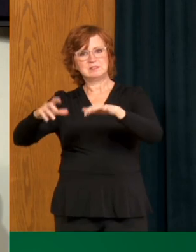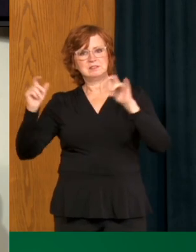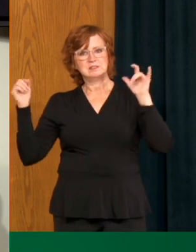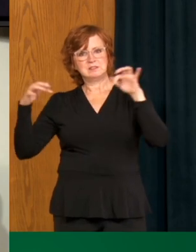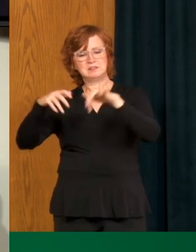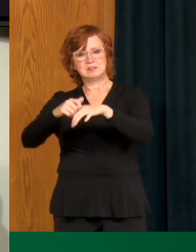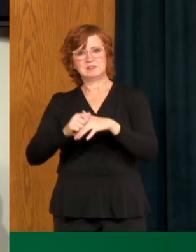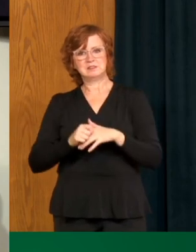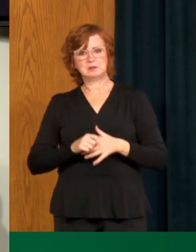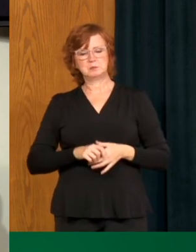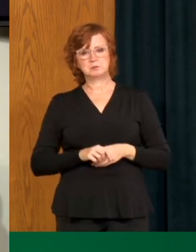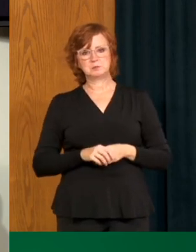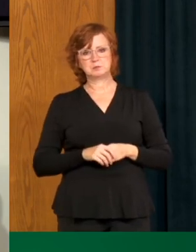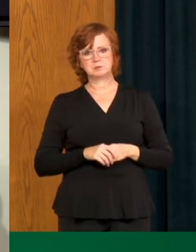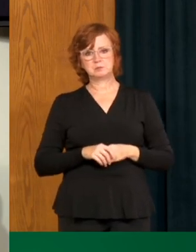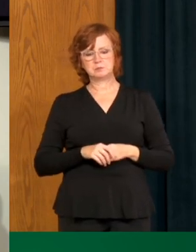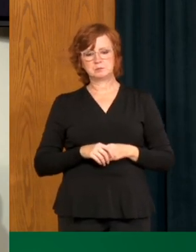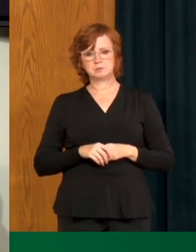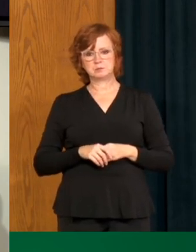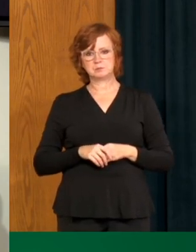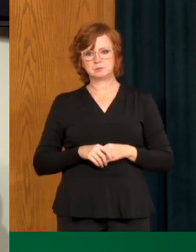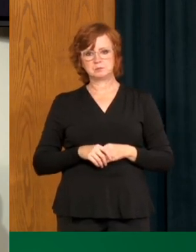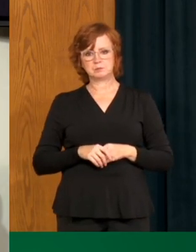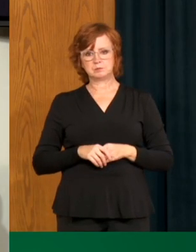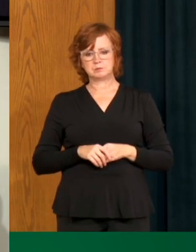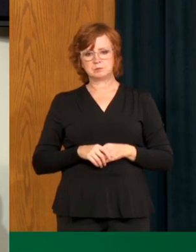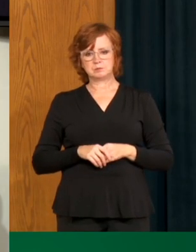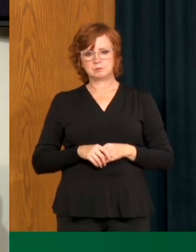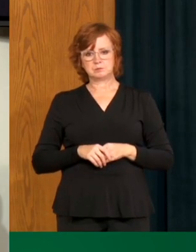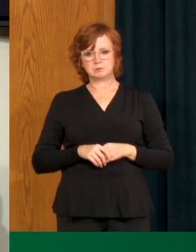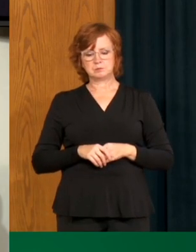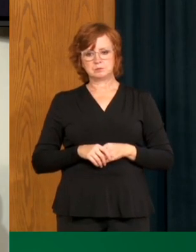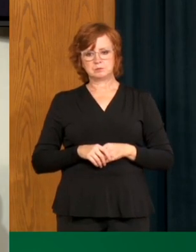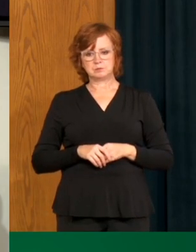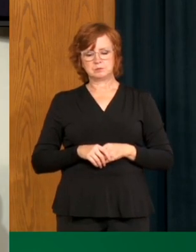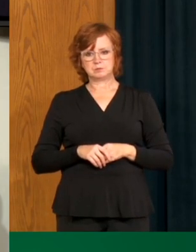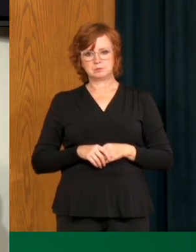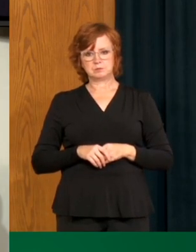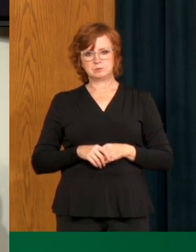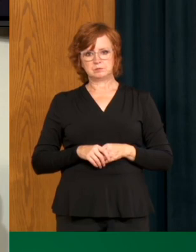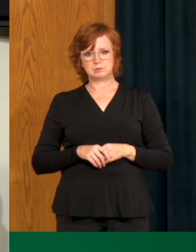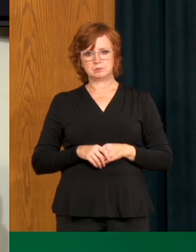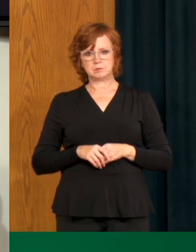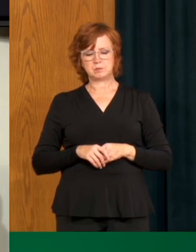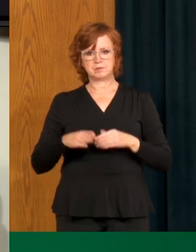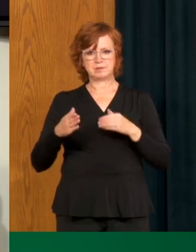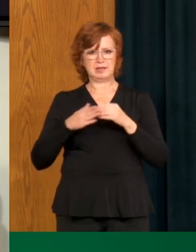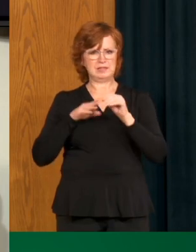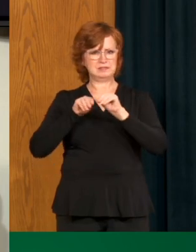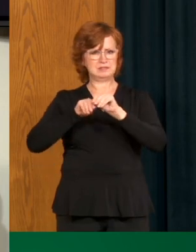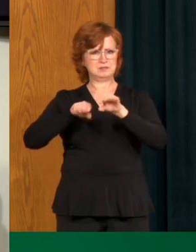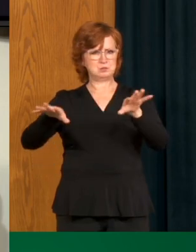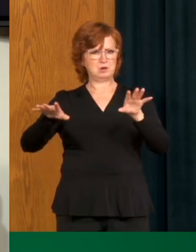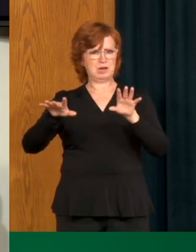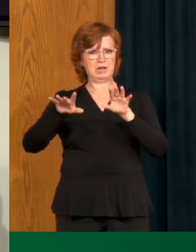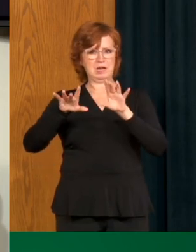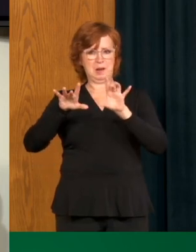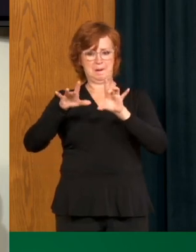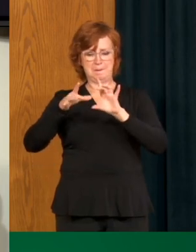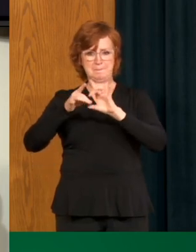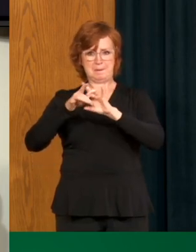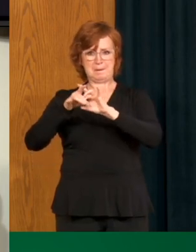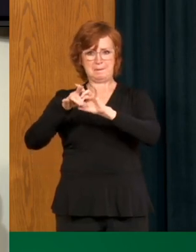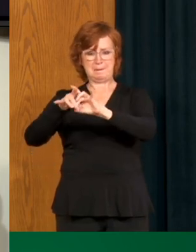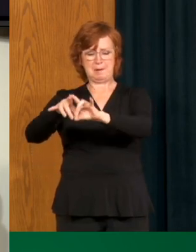because of social or business reasons, transmission happens. So it's not specific about a specific, uh, setting, but yeah, you know,